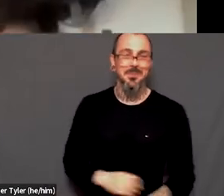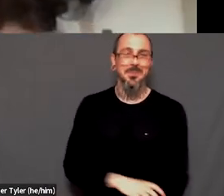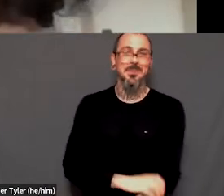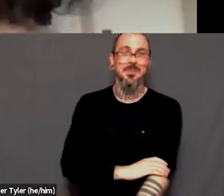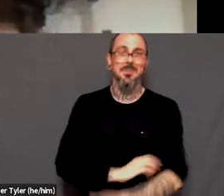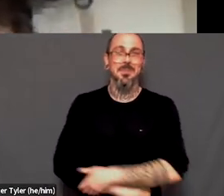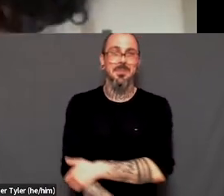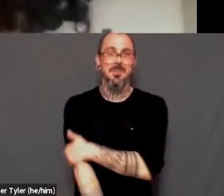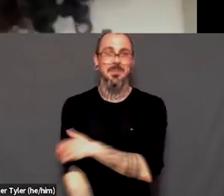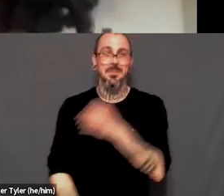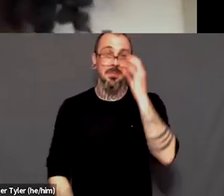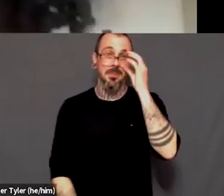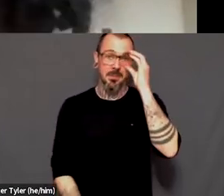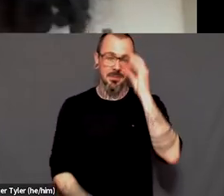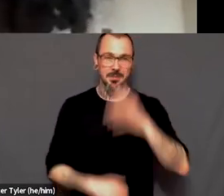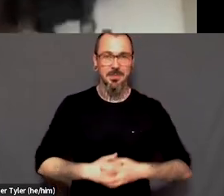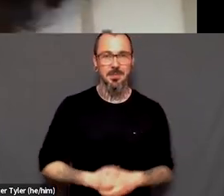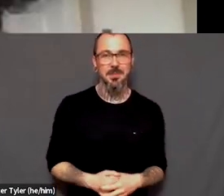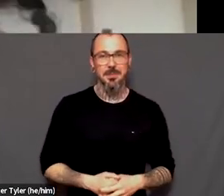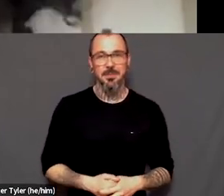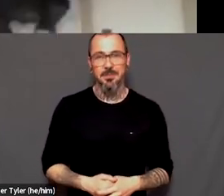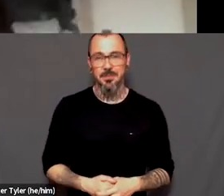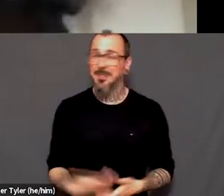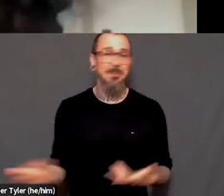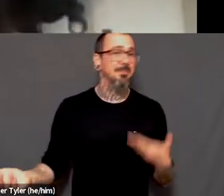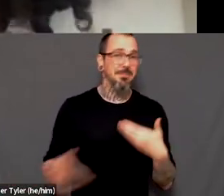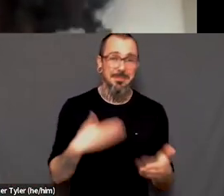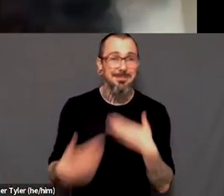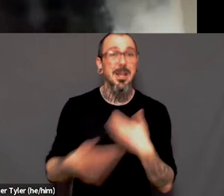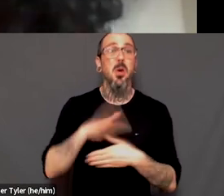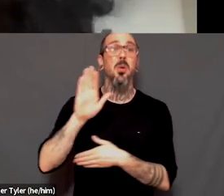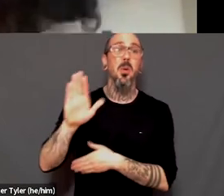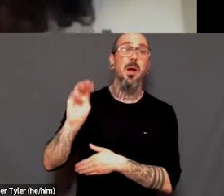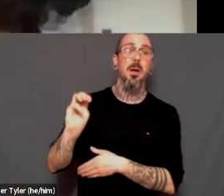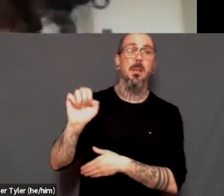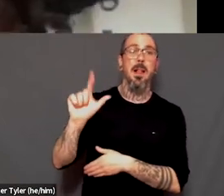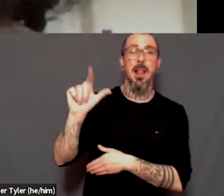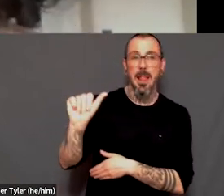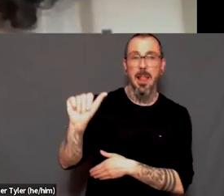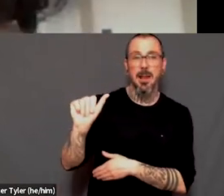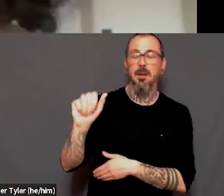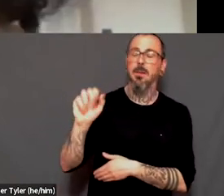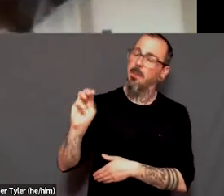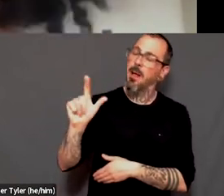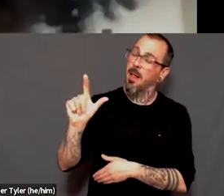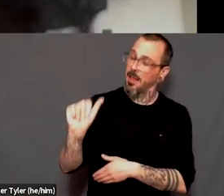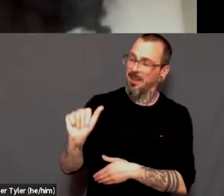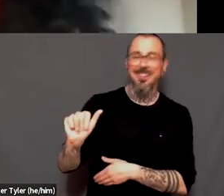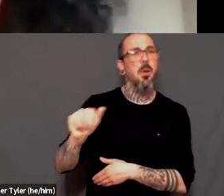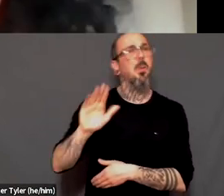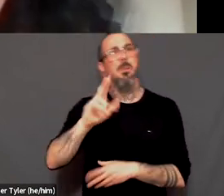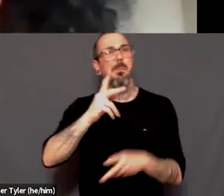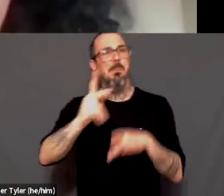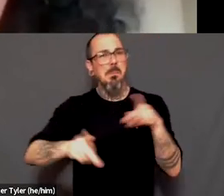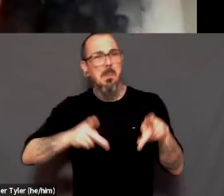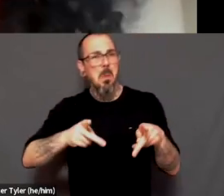so yeah. Uh, so if you have a chance, talk to your MLAs, talk to your, uh, people in healthcare and advocate